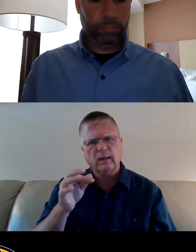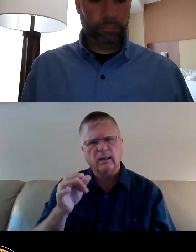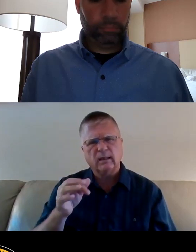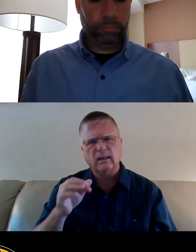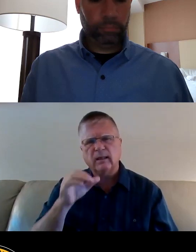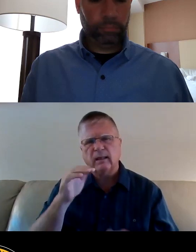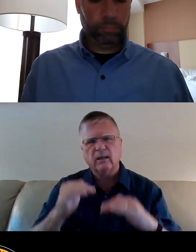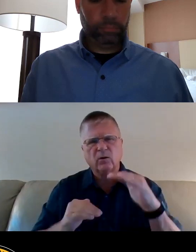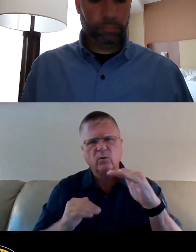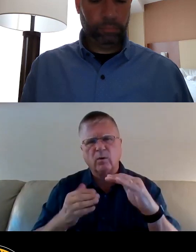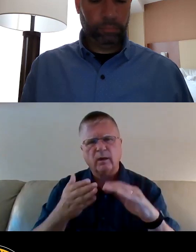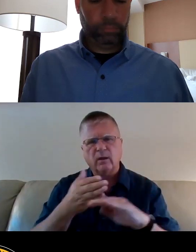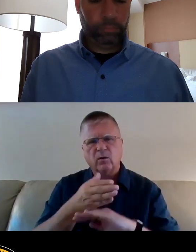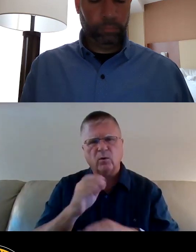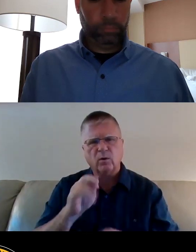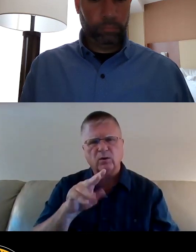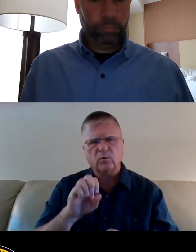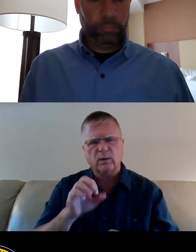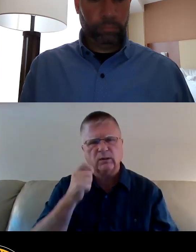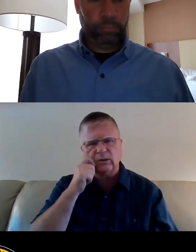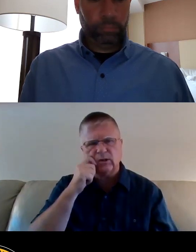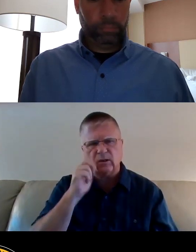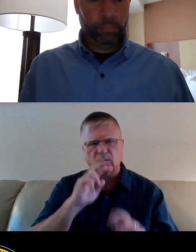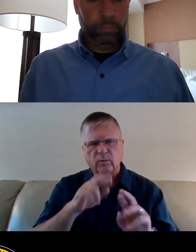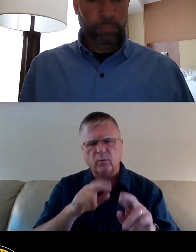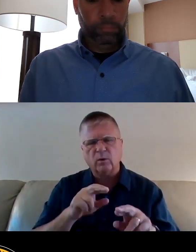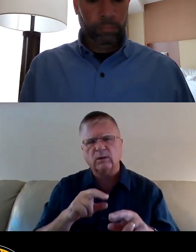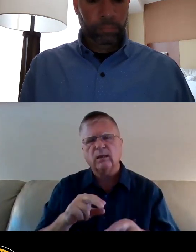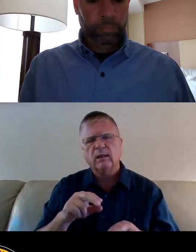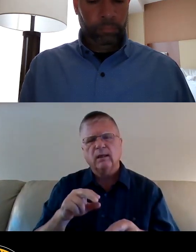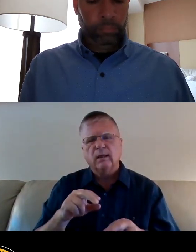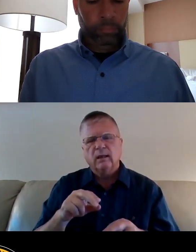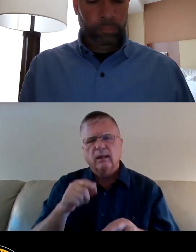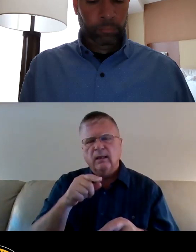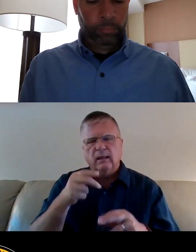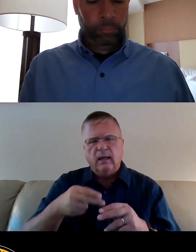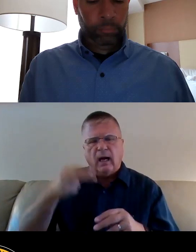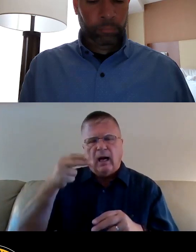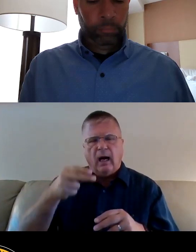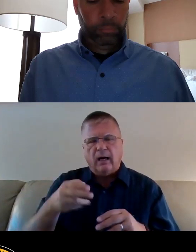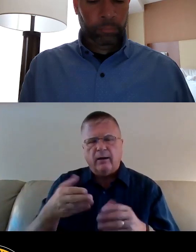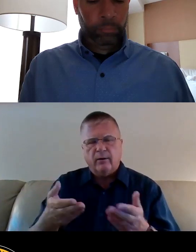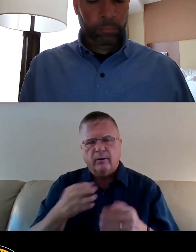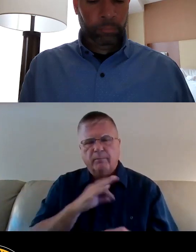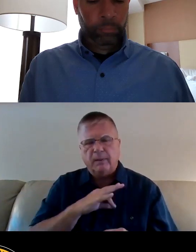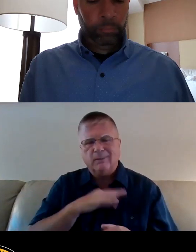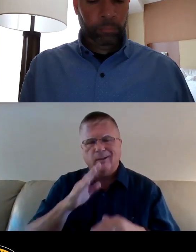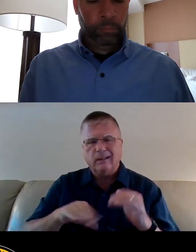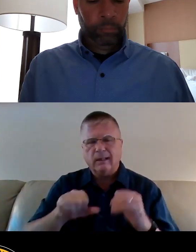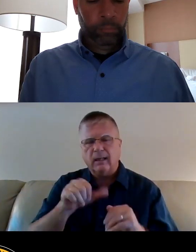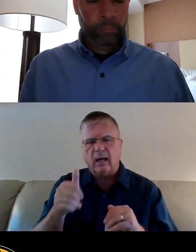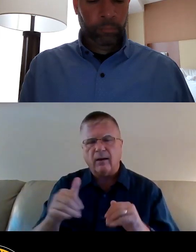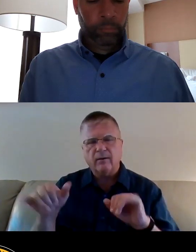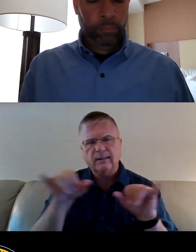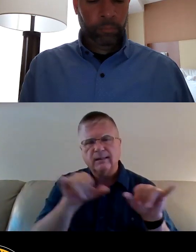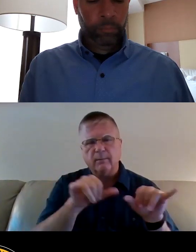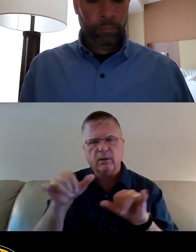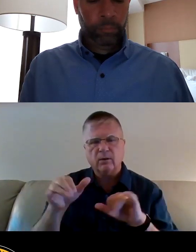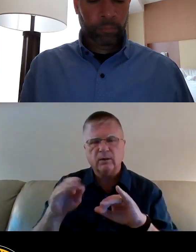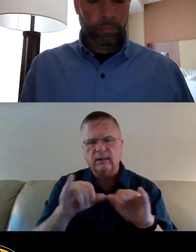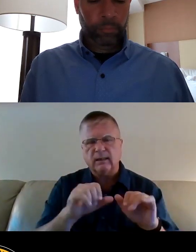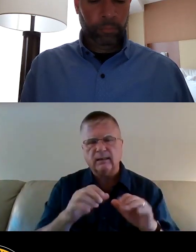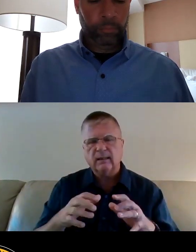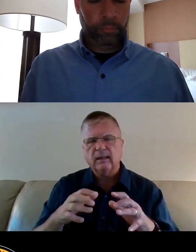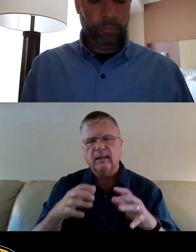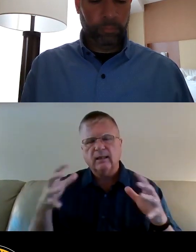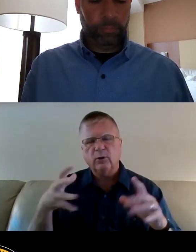Race Report, inequities by both race and gender are higher in Pittsburgh than in other similar cities. These inequities have a huge impact on who can